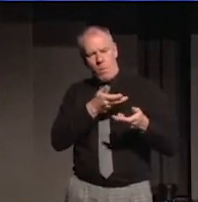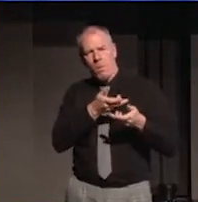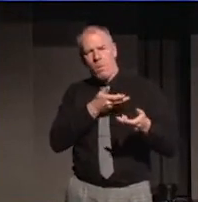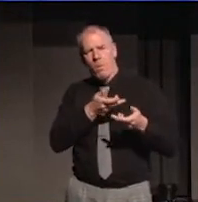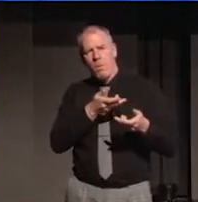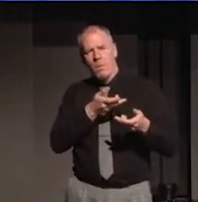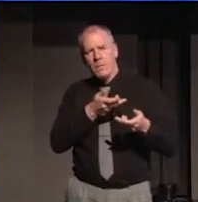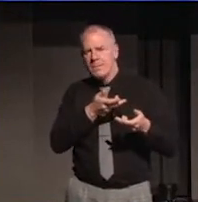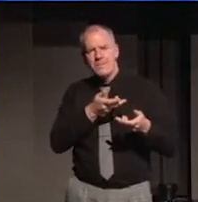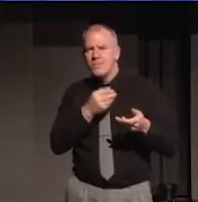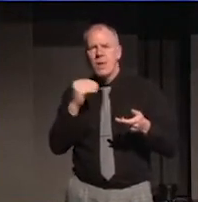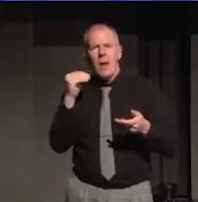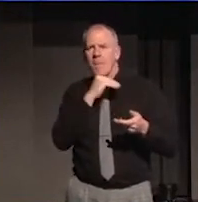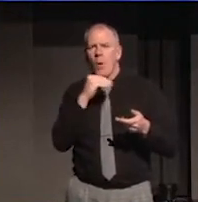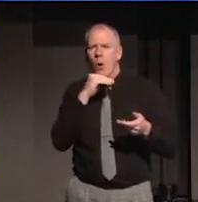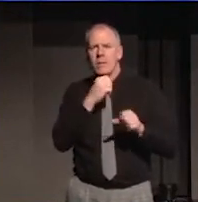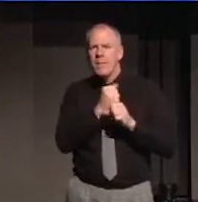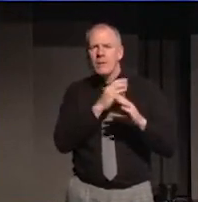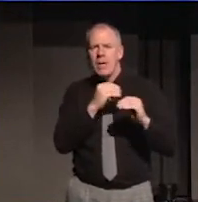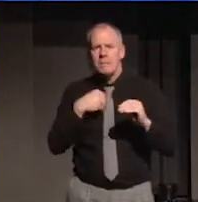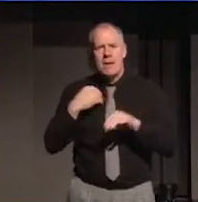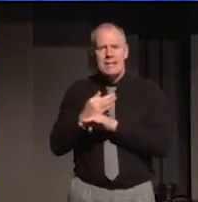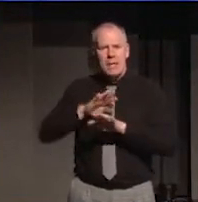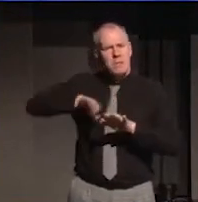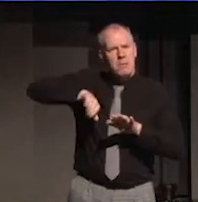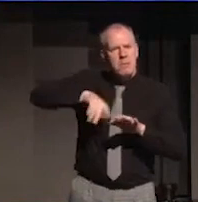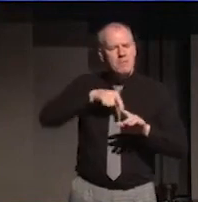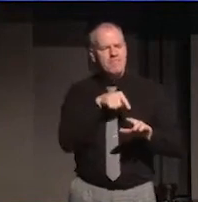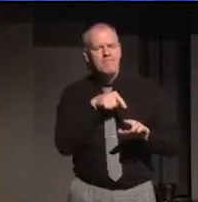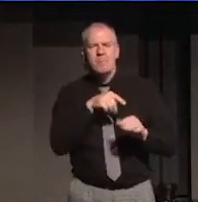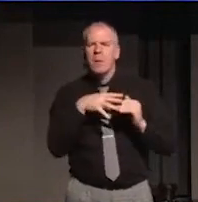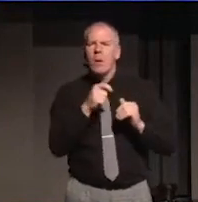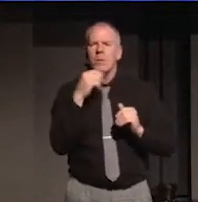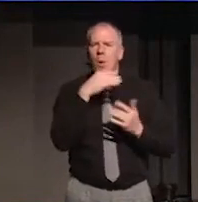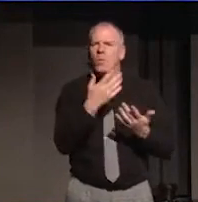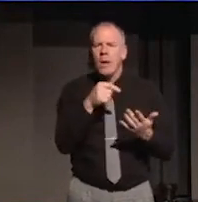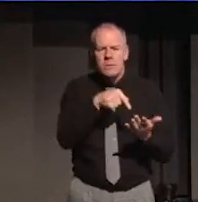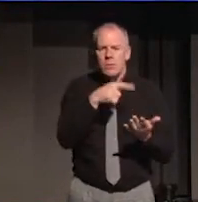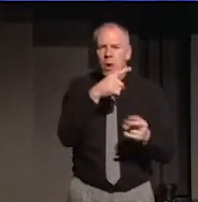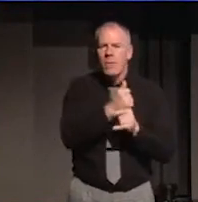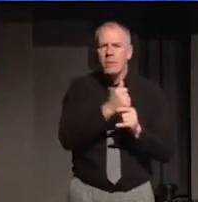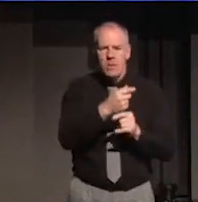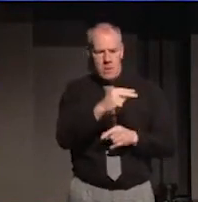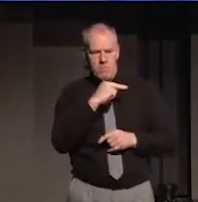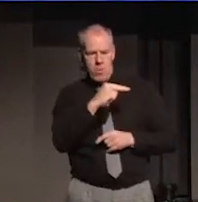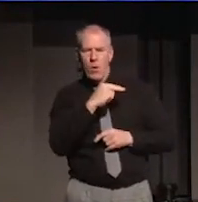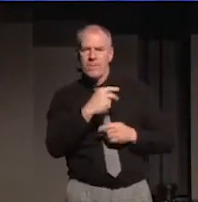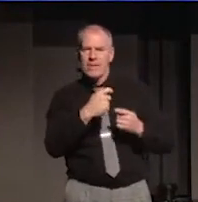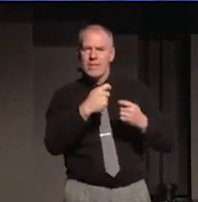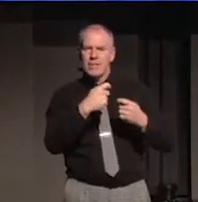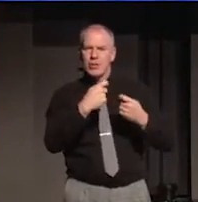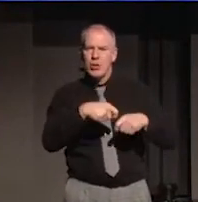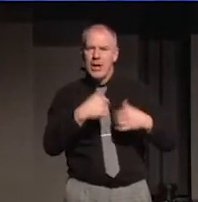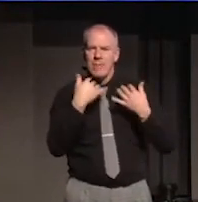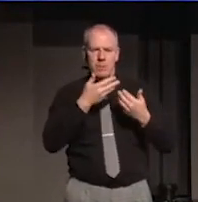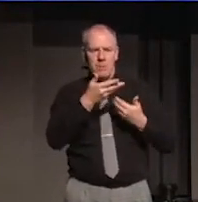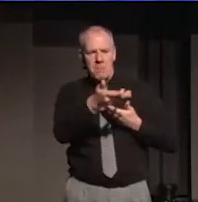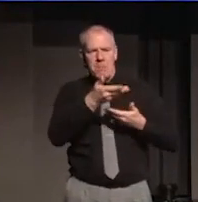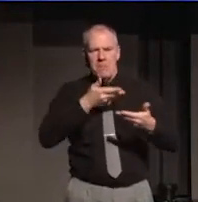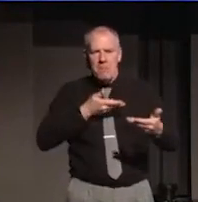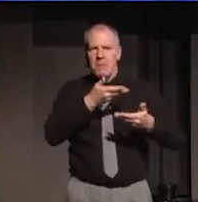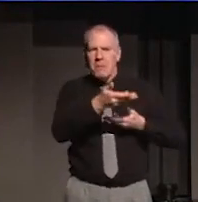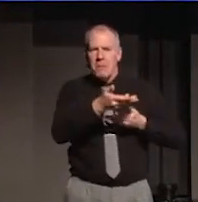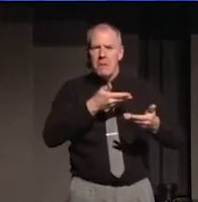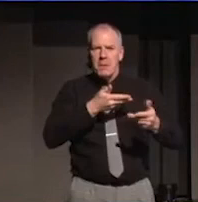it wasn't the most important thing about our chat. The most important thing is that we both shared. We